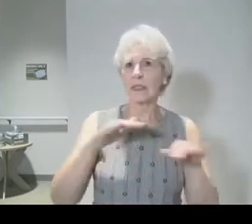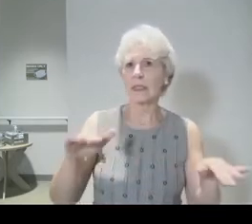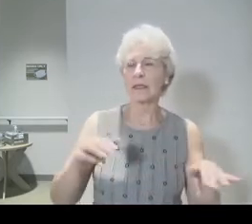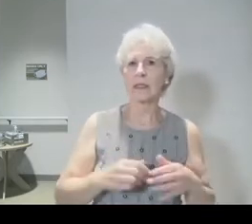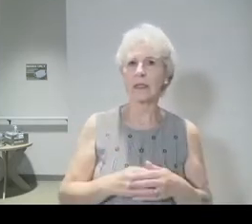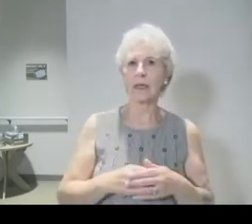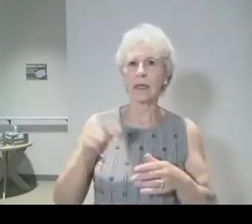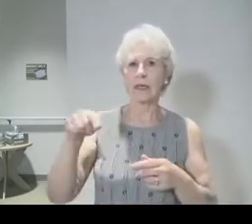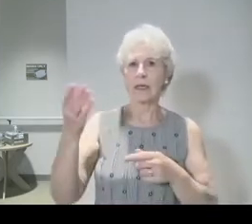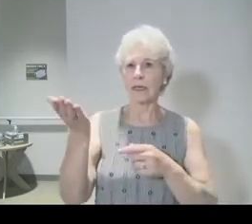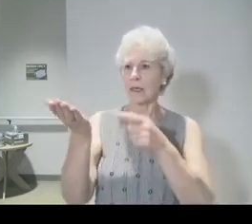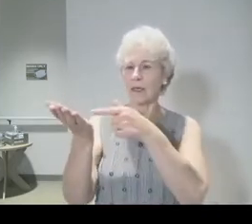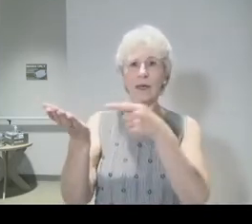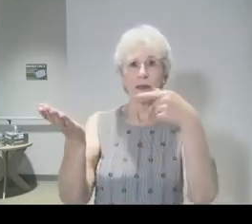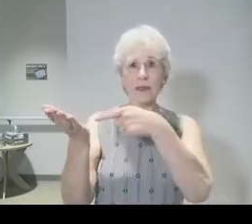He said, this is my body.